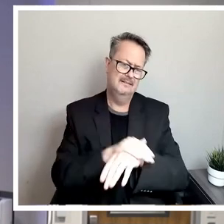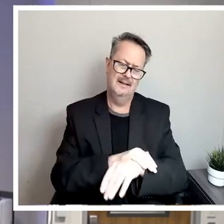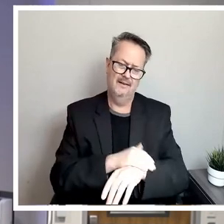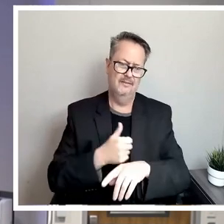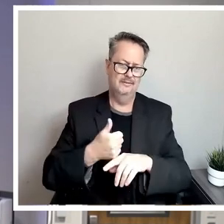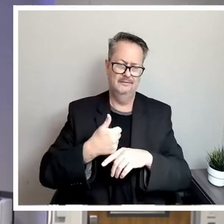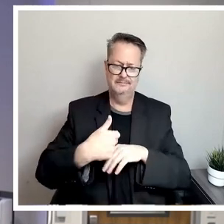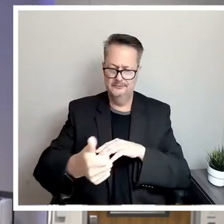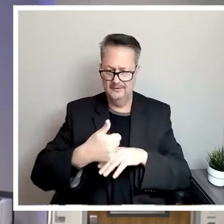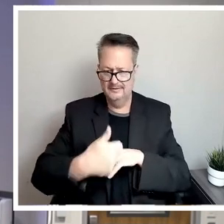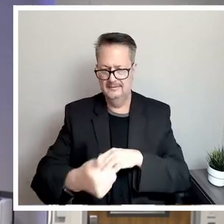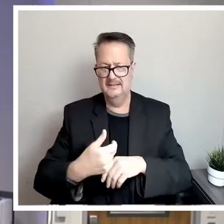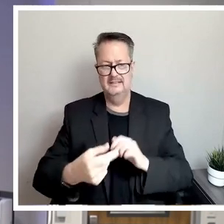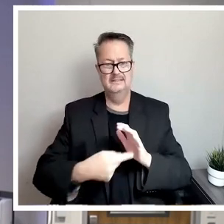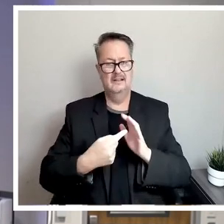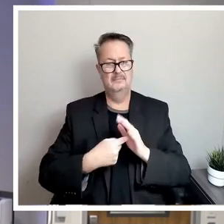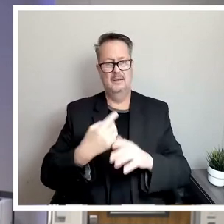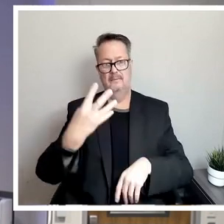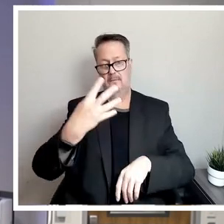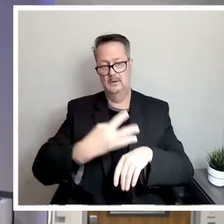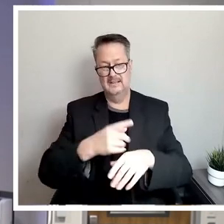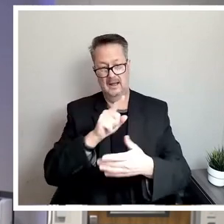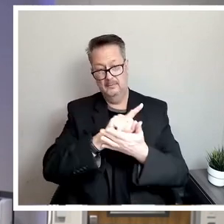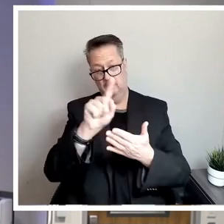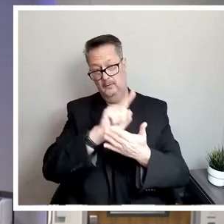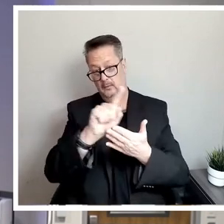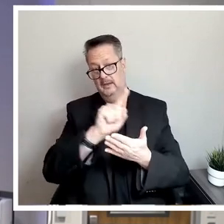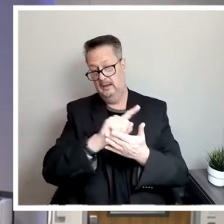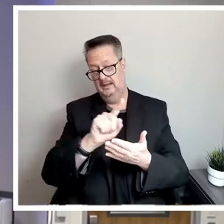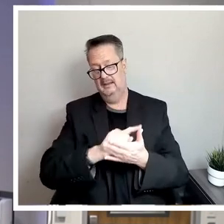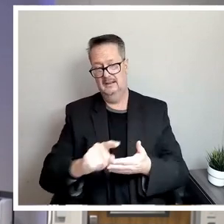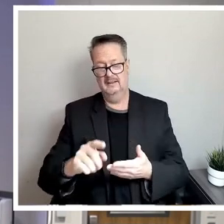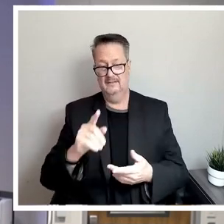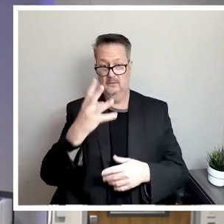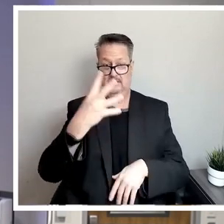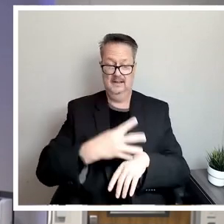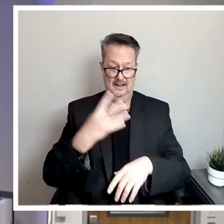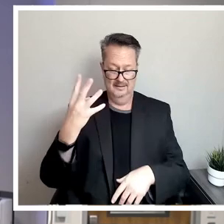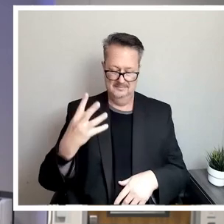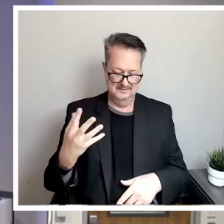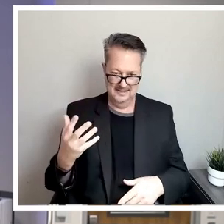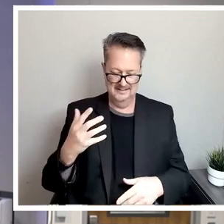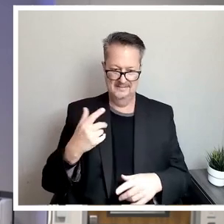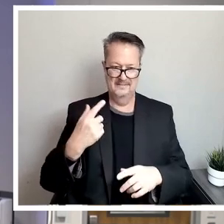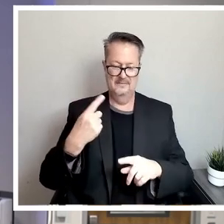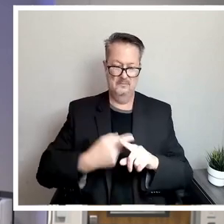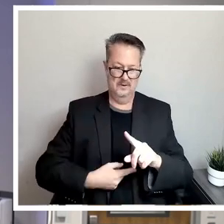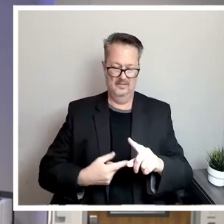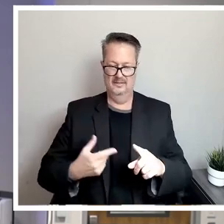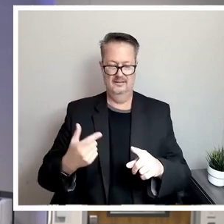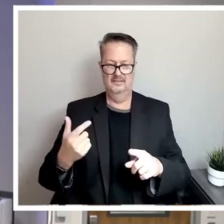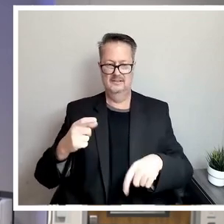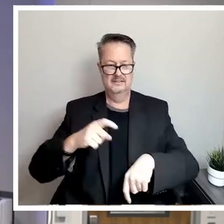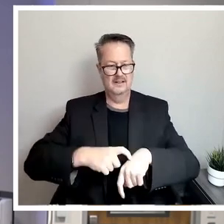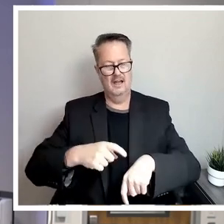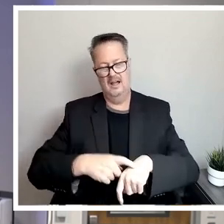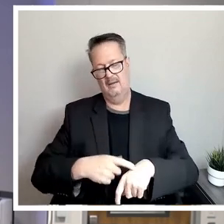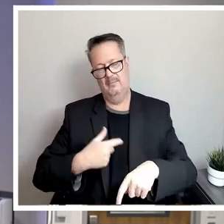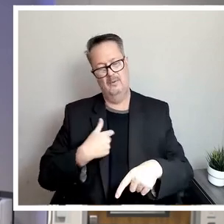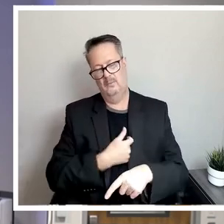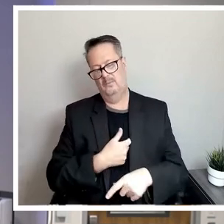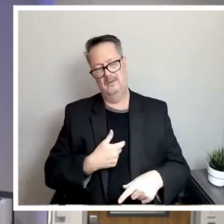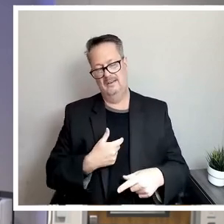sometimes four times a week down here for a month and all the things and time that this board has put in. So just to clarify